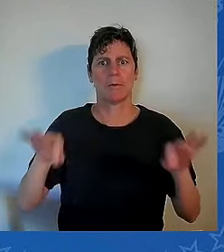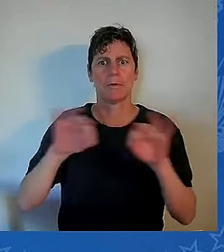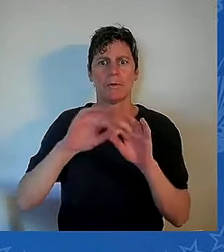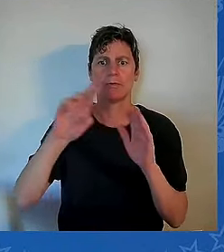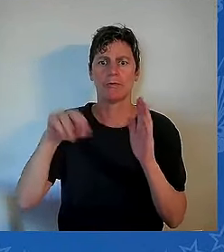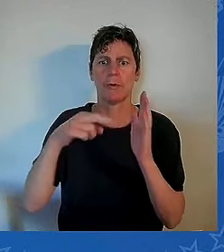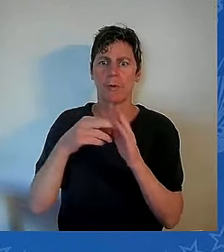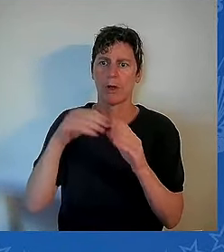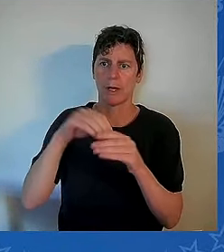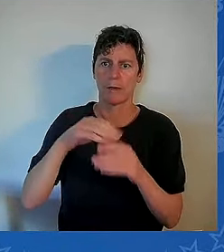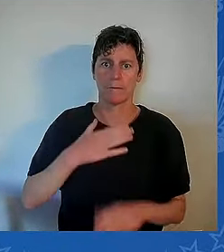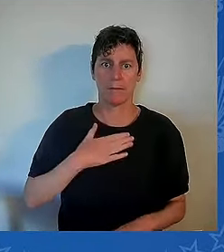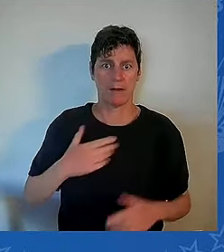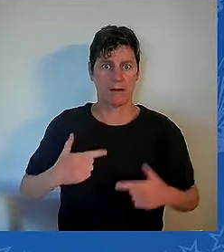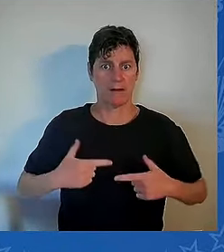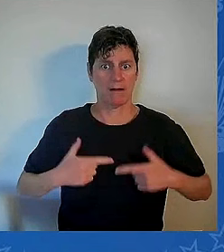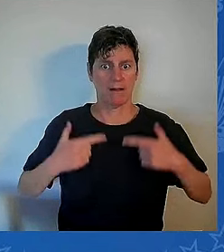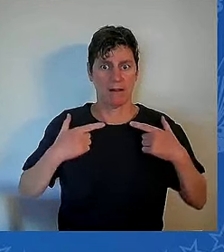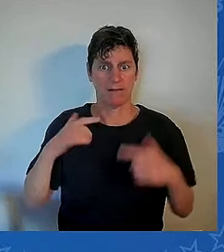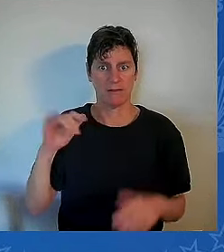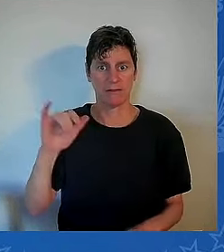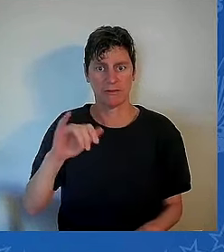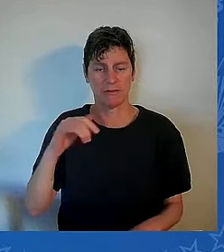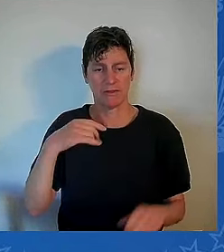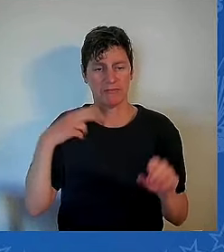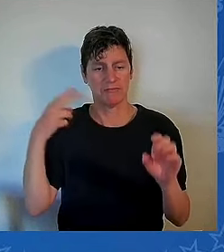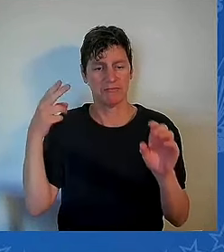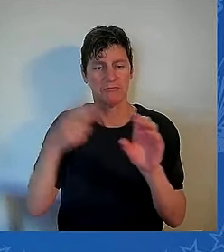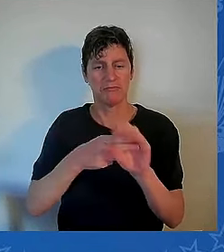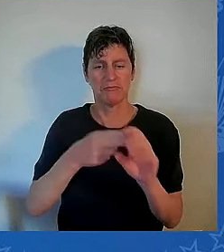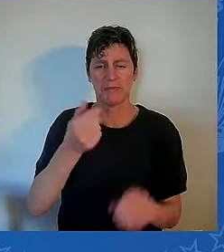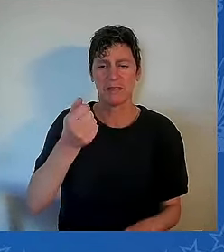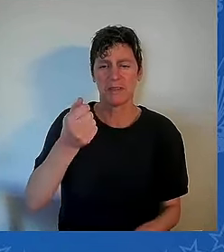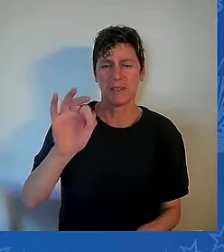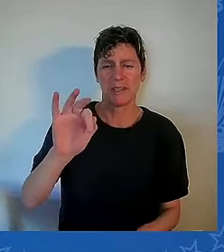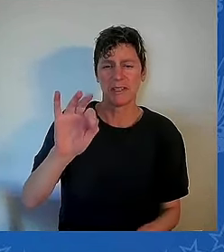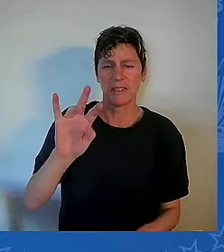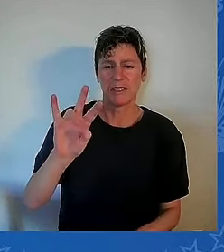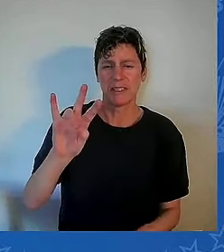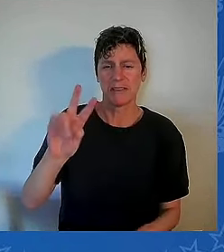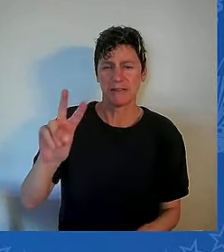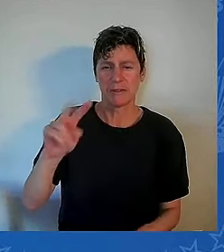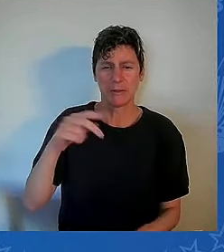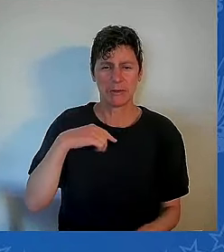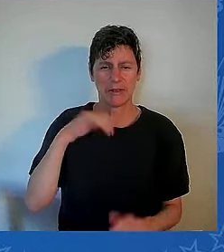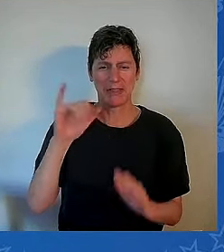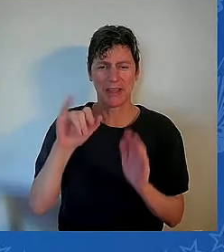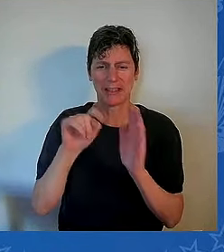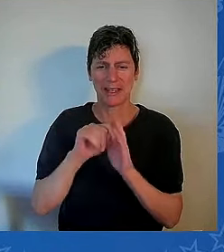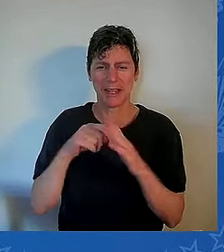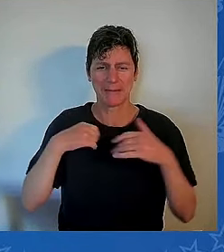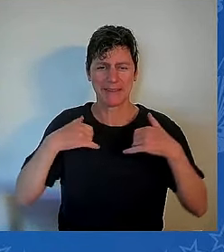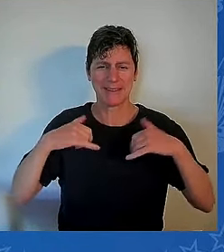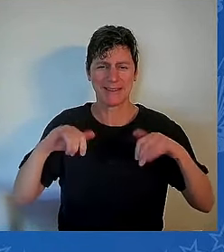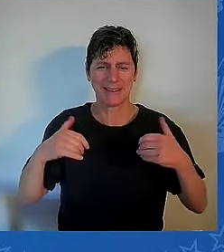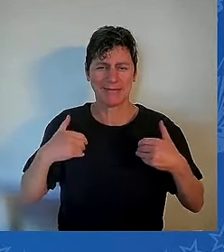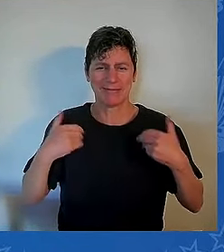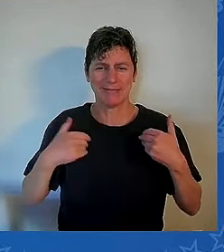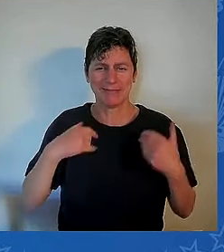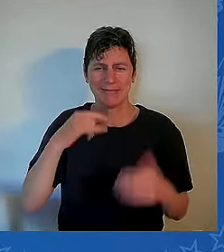29-year-old kid before I got sworn in. I was in her brother-in-law's office, Teddy's office, hiring staff. I was only 29.